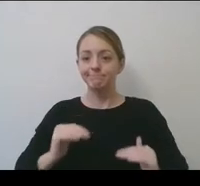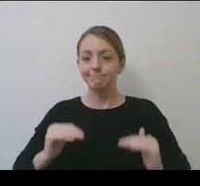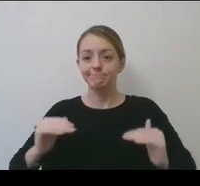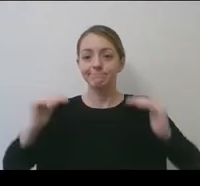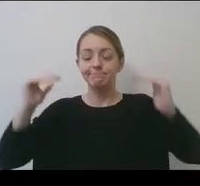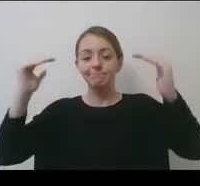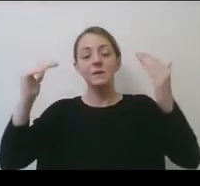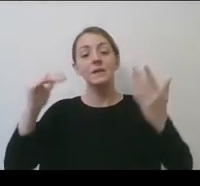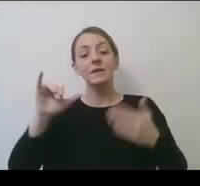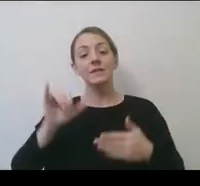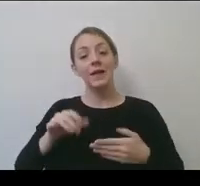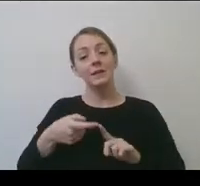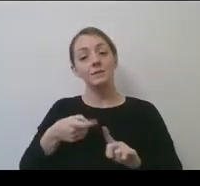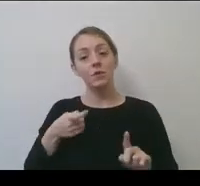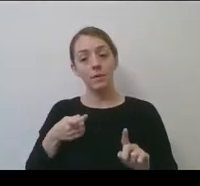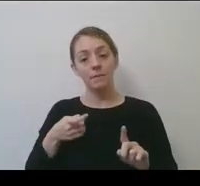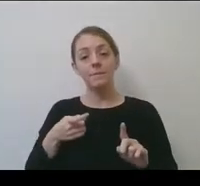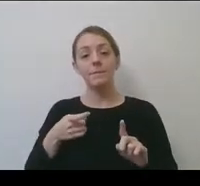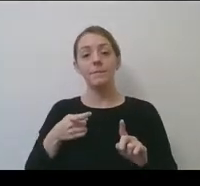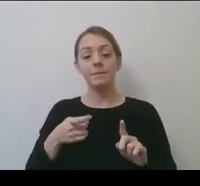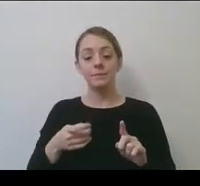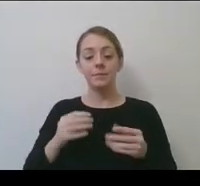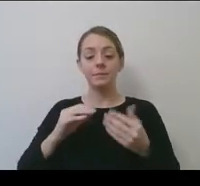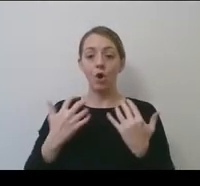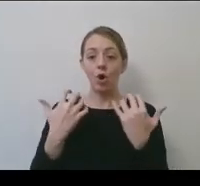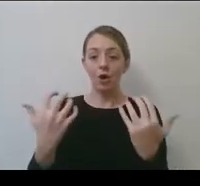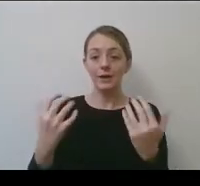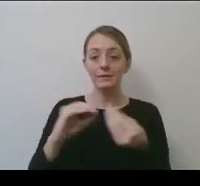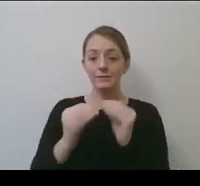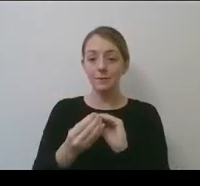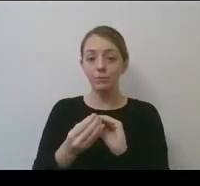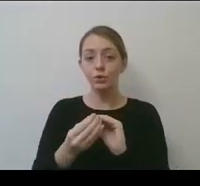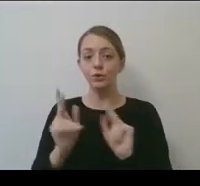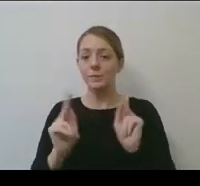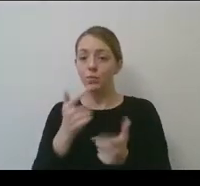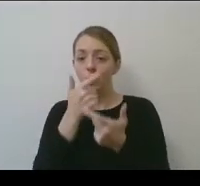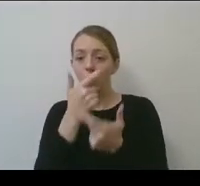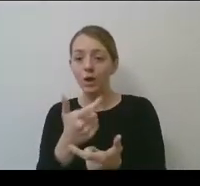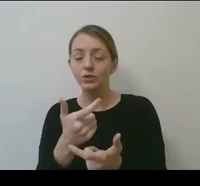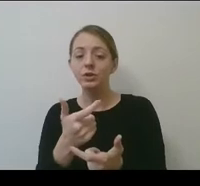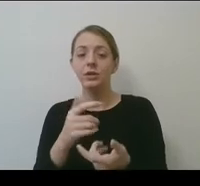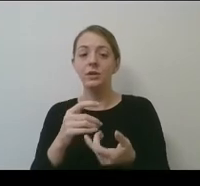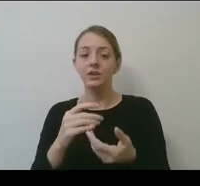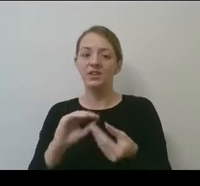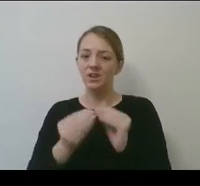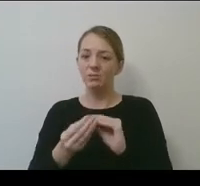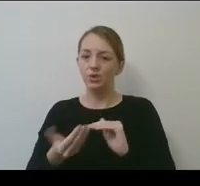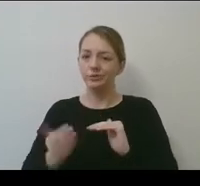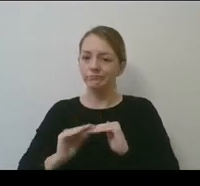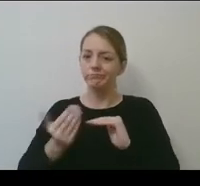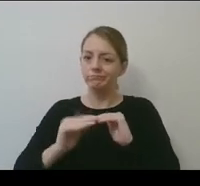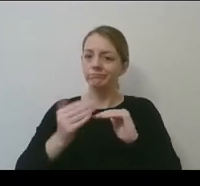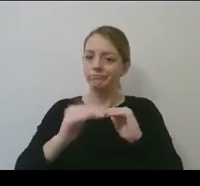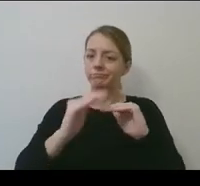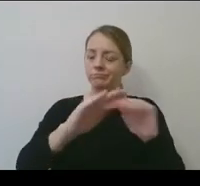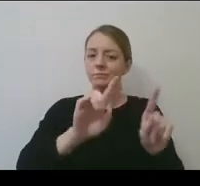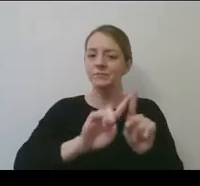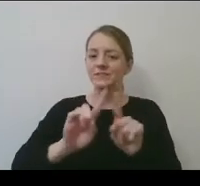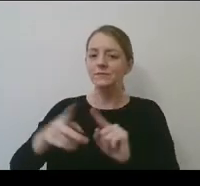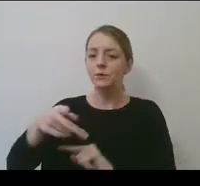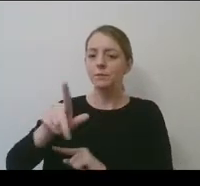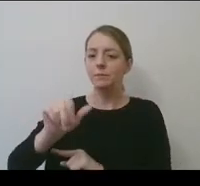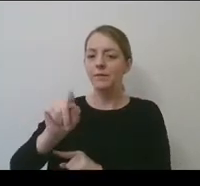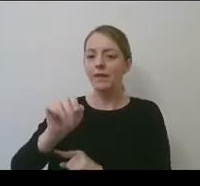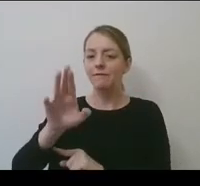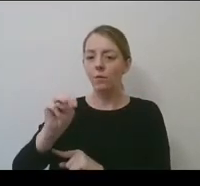of the increased audience numbers, viewership numbers across different platforms that we have seen, um, over the